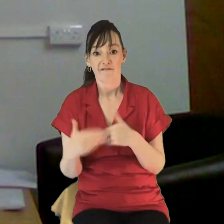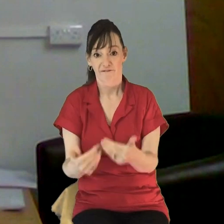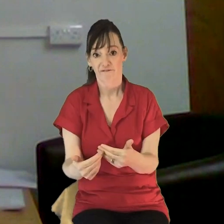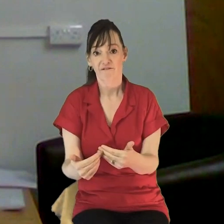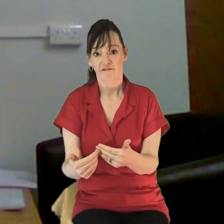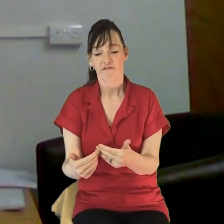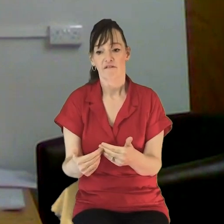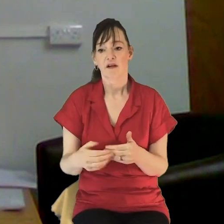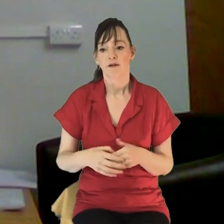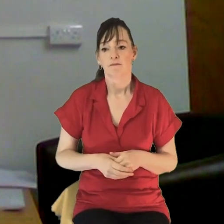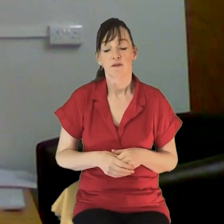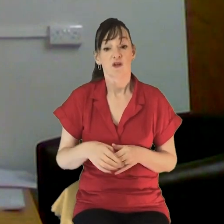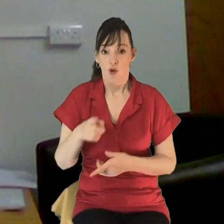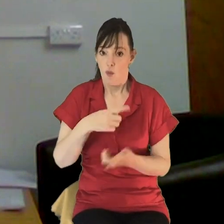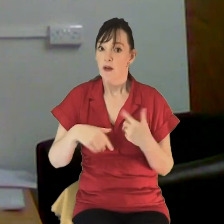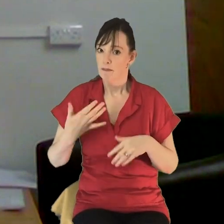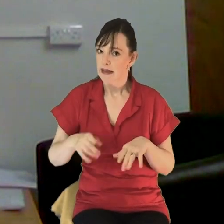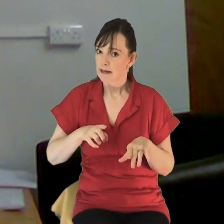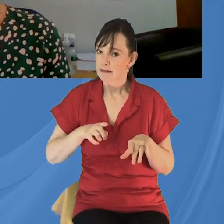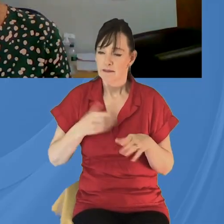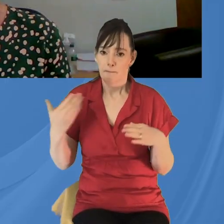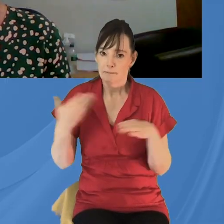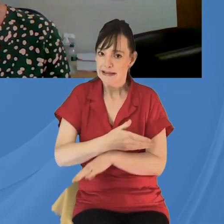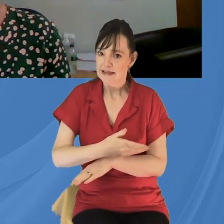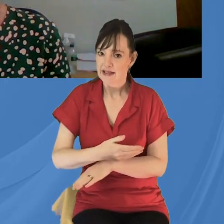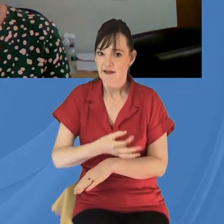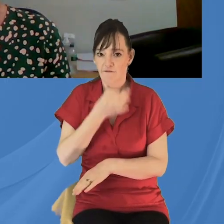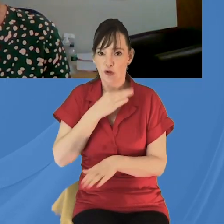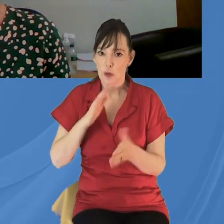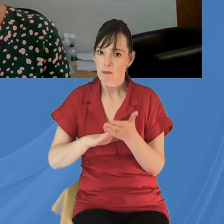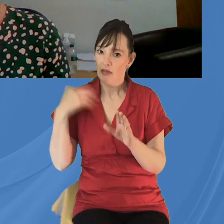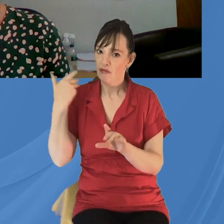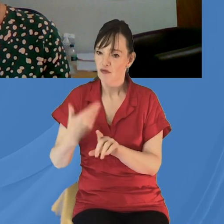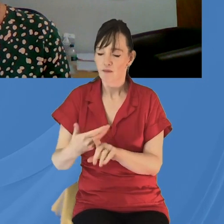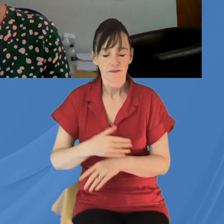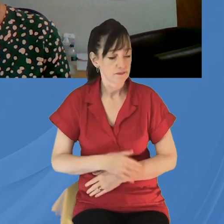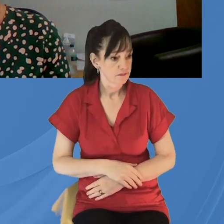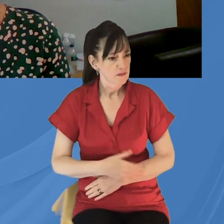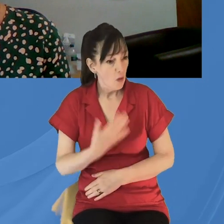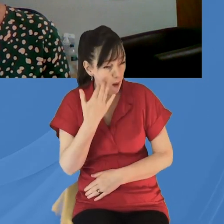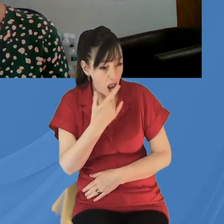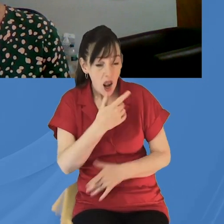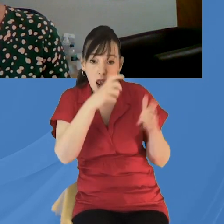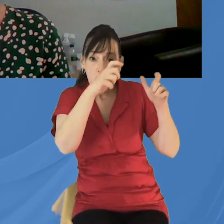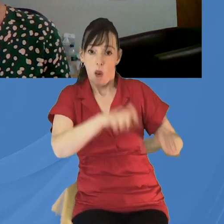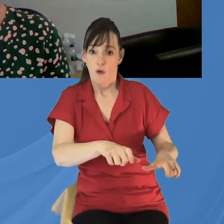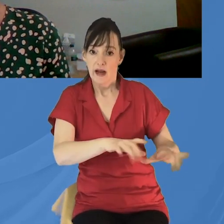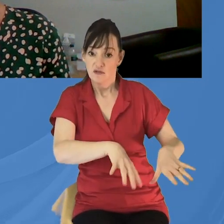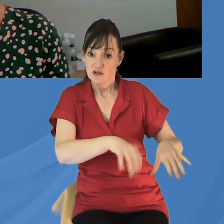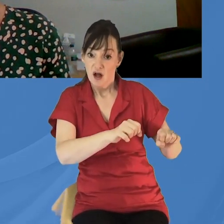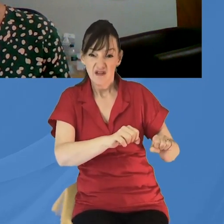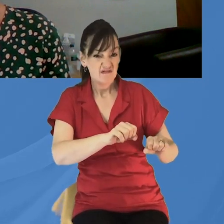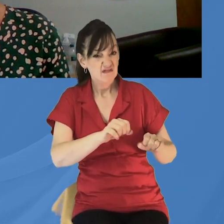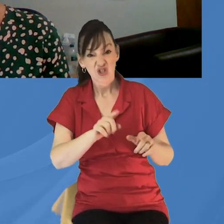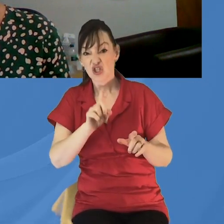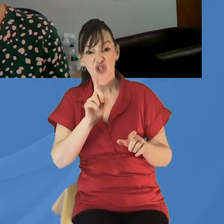much more has been going on in recent months. So we've been busy. Now, when lockdown began, did you just take everything you were doing face